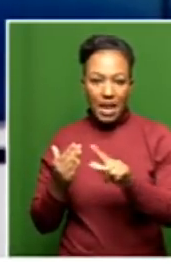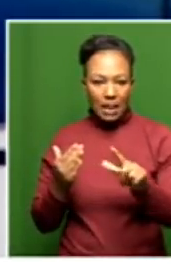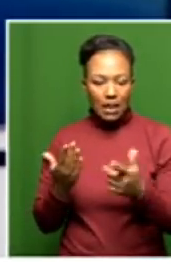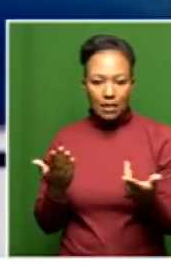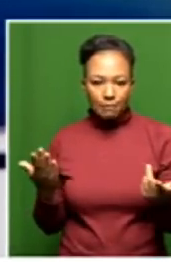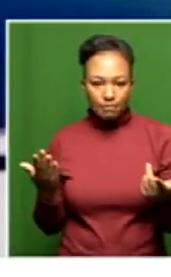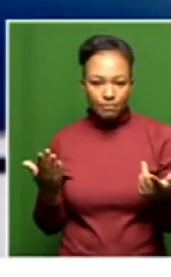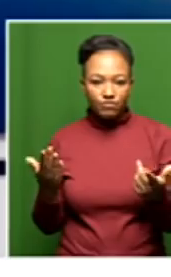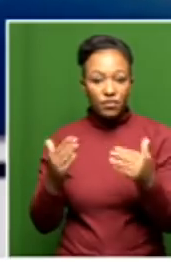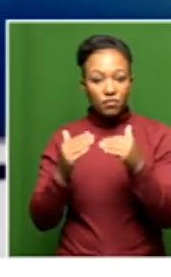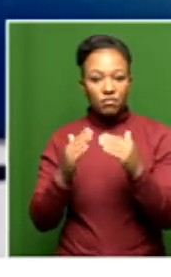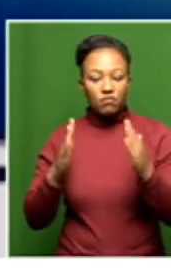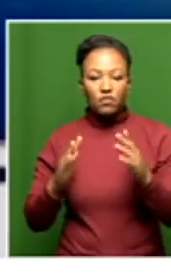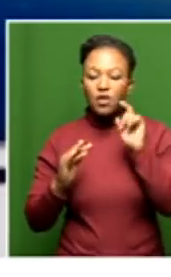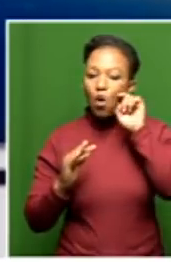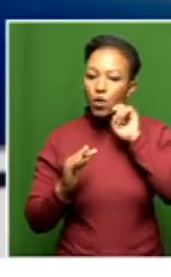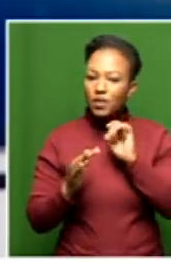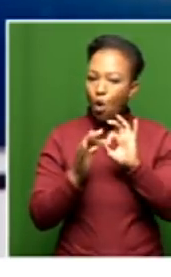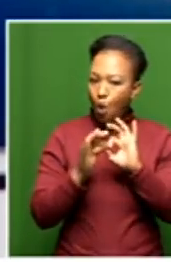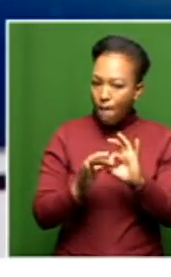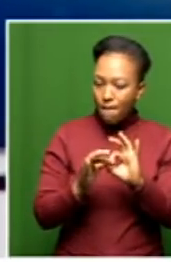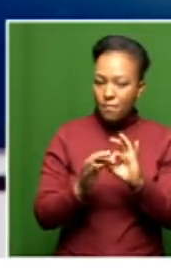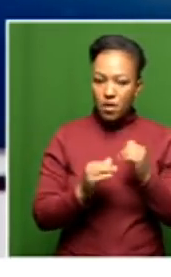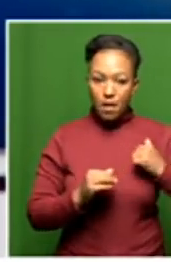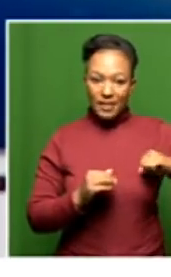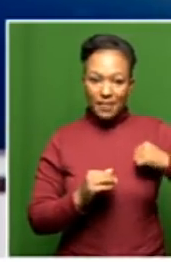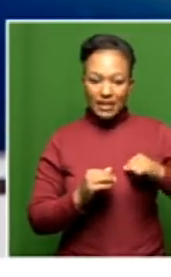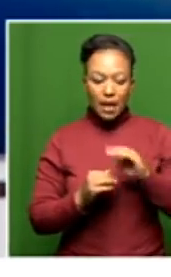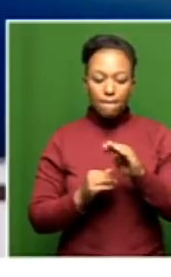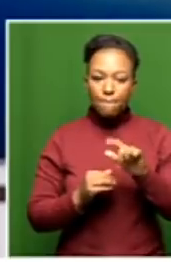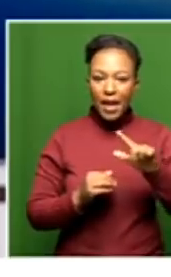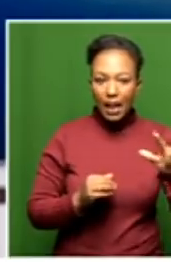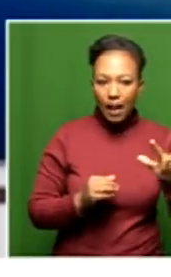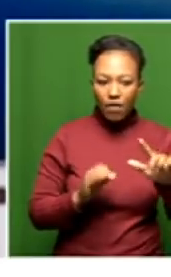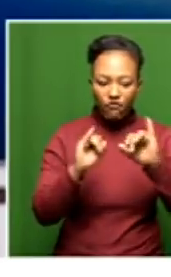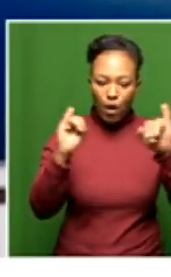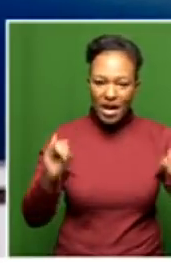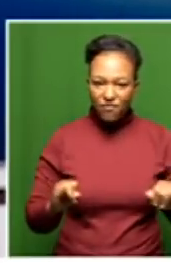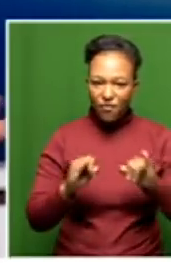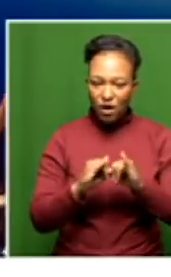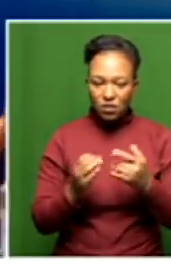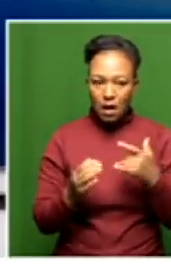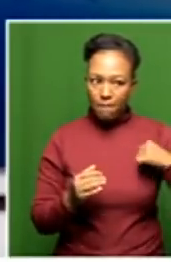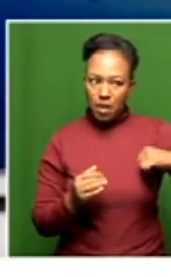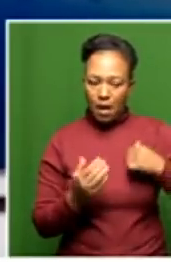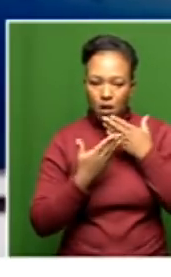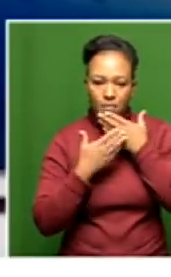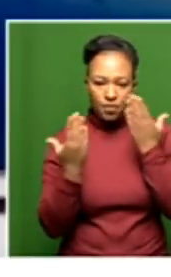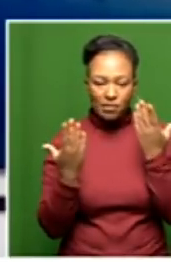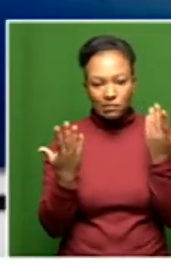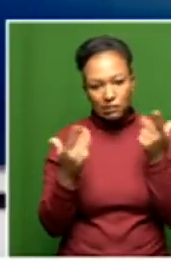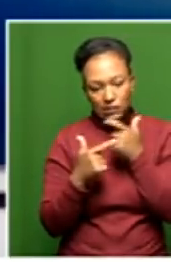I mean, that facility, the old age home, doesn't have a municipality utility bill. That's a problem, because it